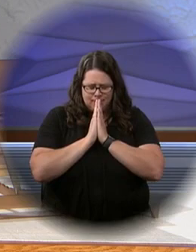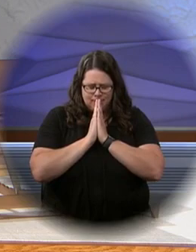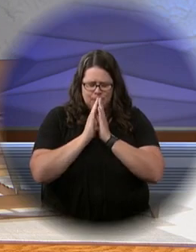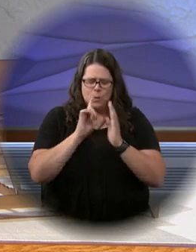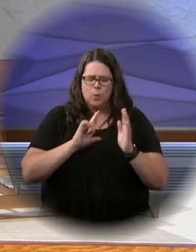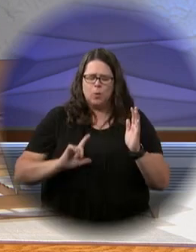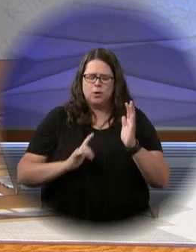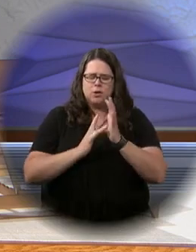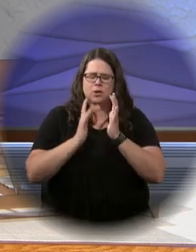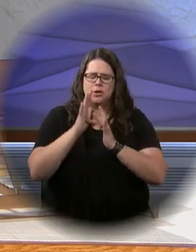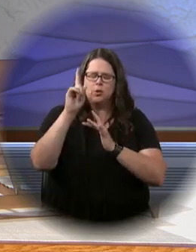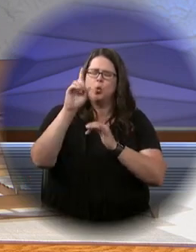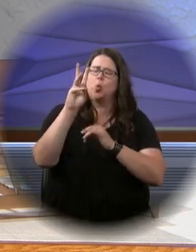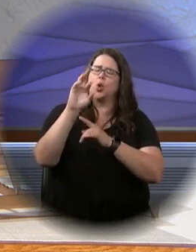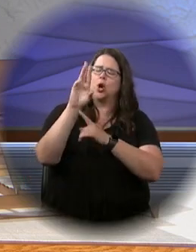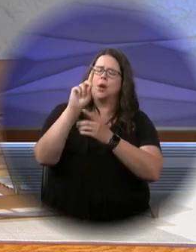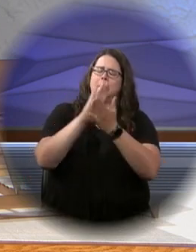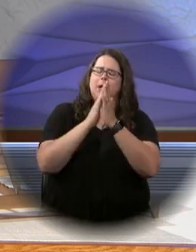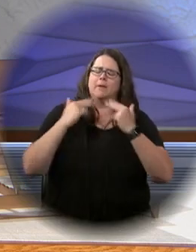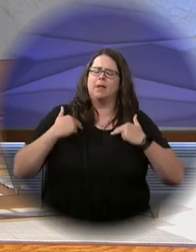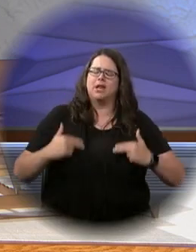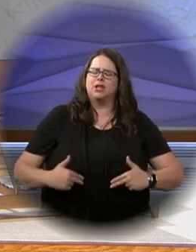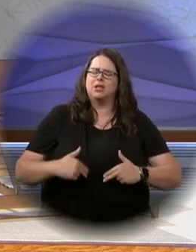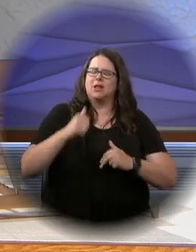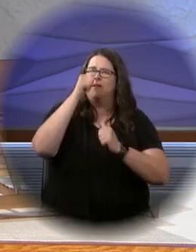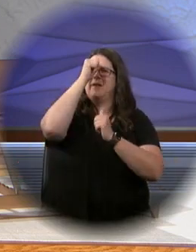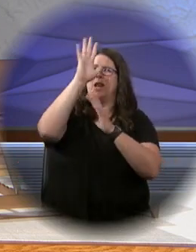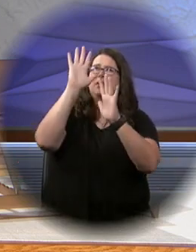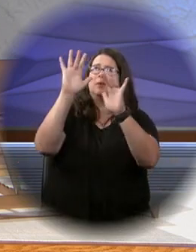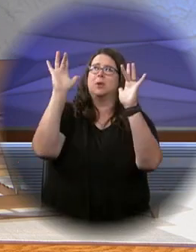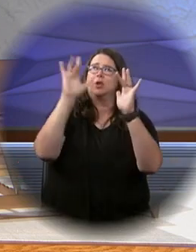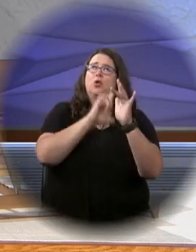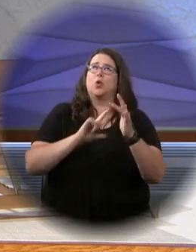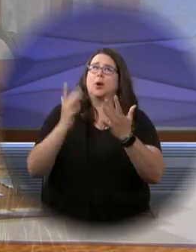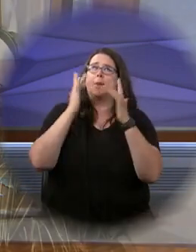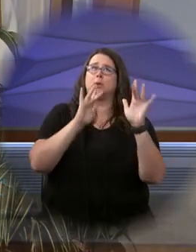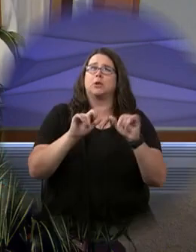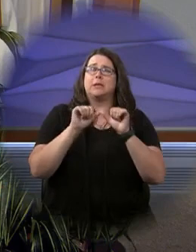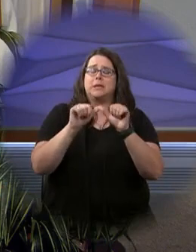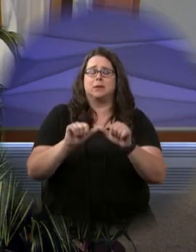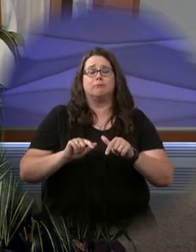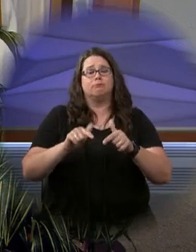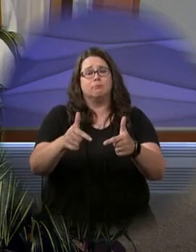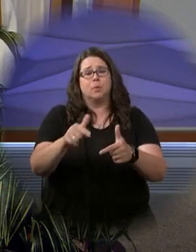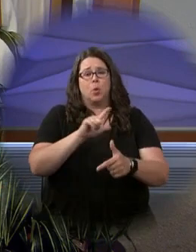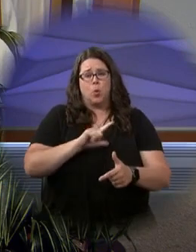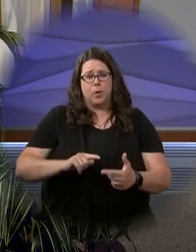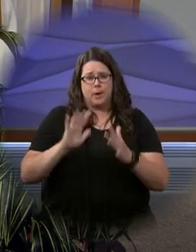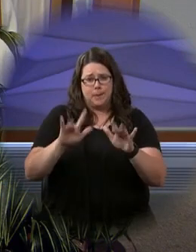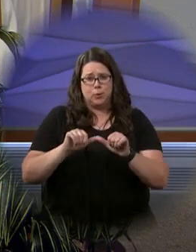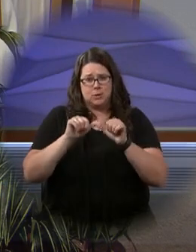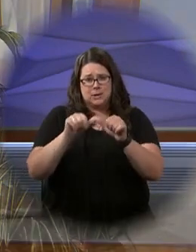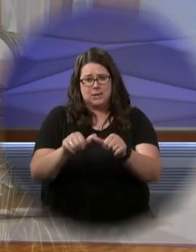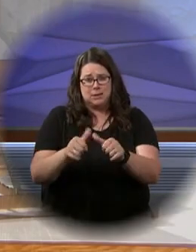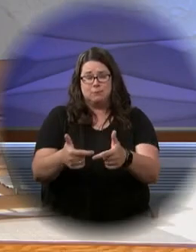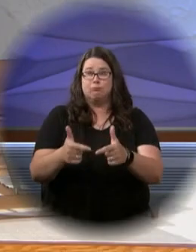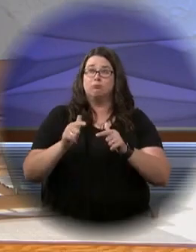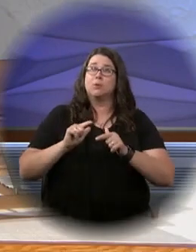Lord Jesus, you are the Word made flesh, and splendor of the Father. Lord, have mercy. Lord, have mercy.